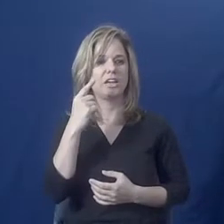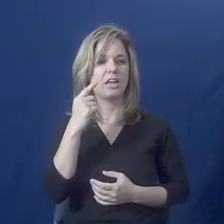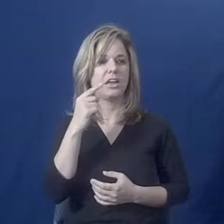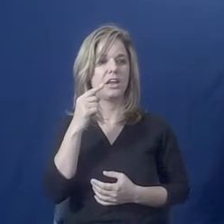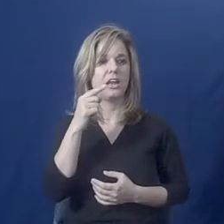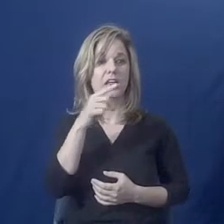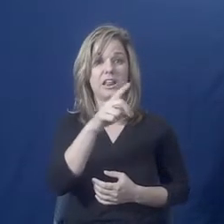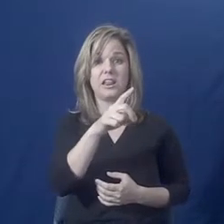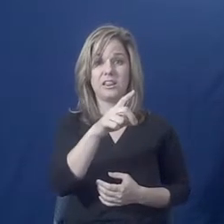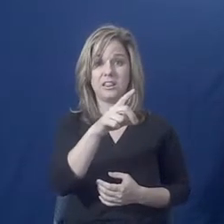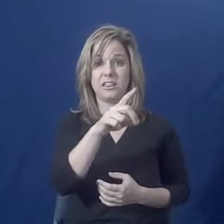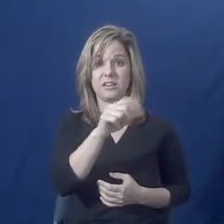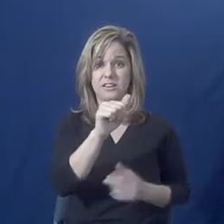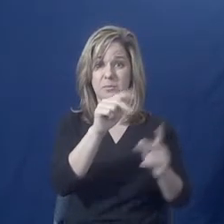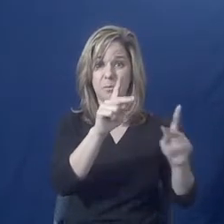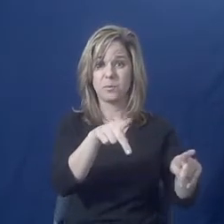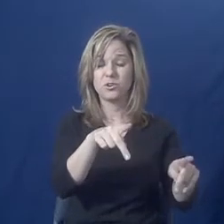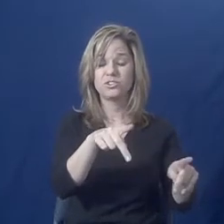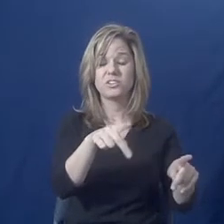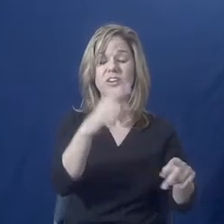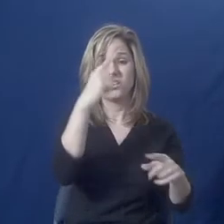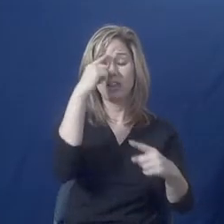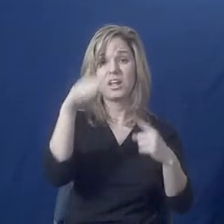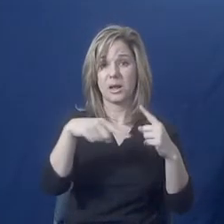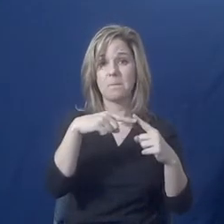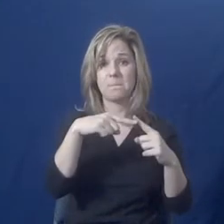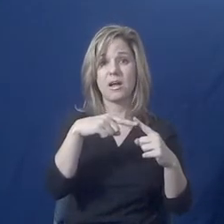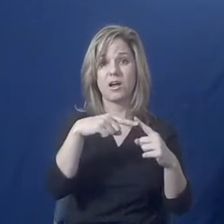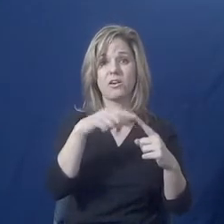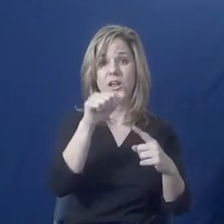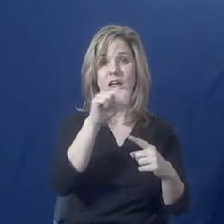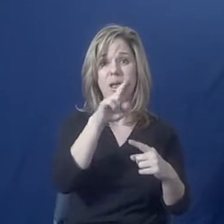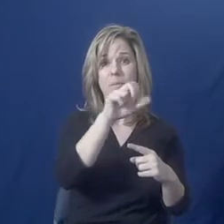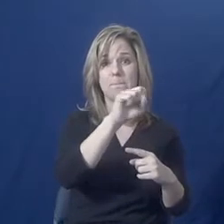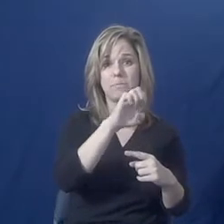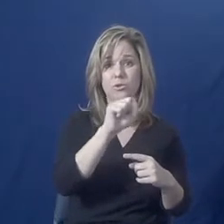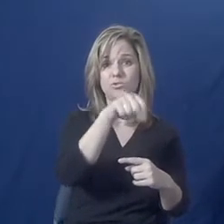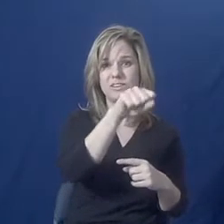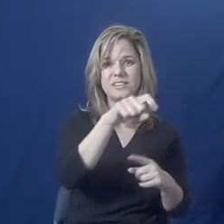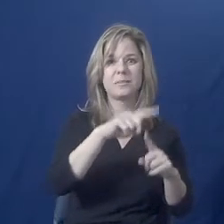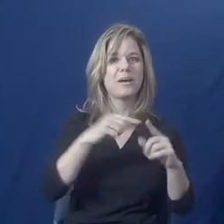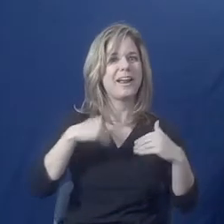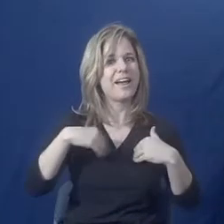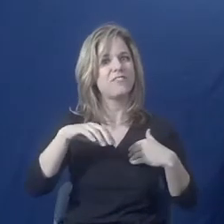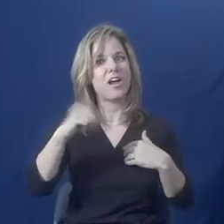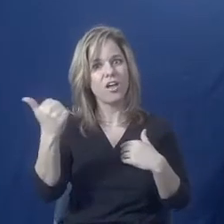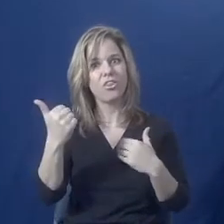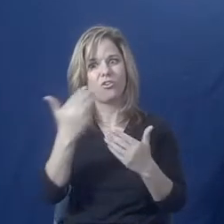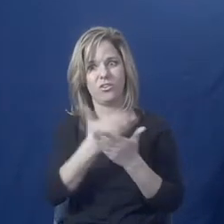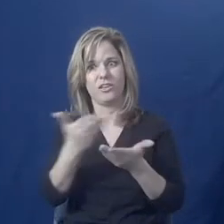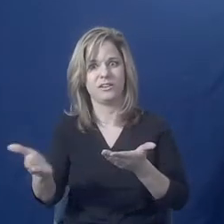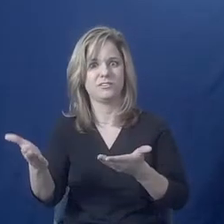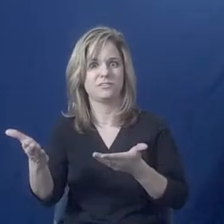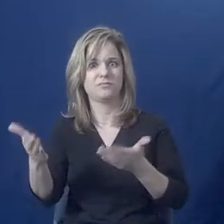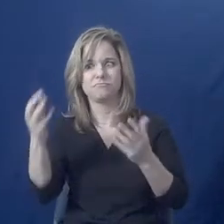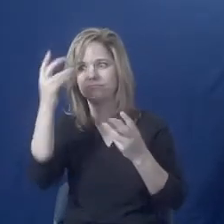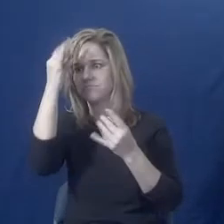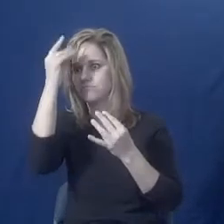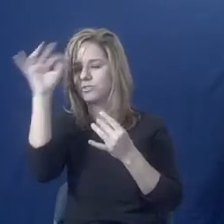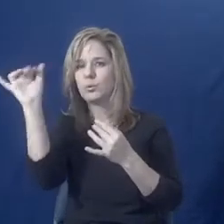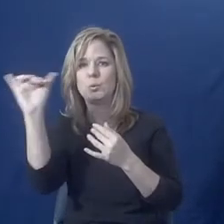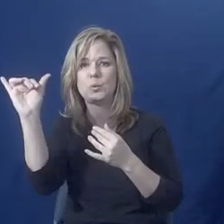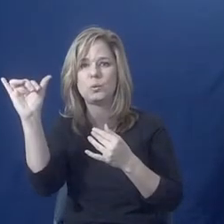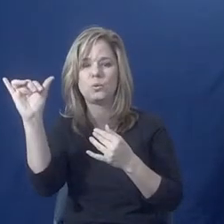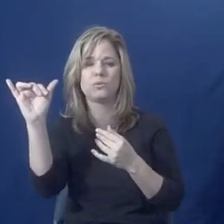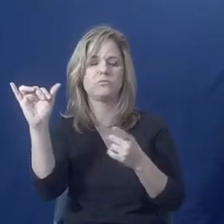than the abuse. So like we talked about before, people have multiple identities. If I'm a survivor